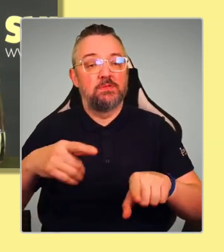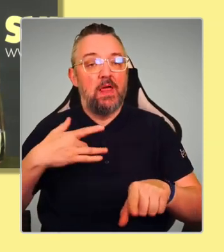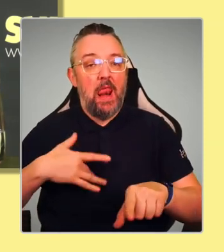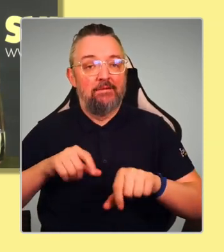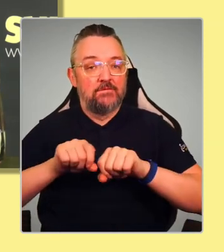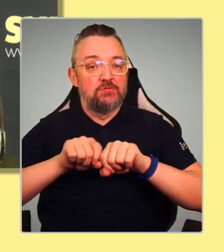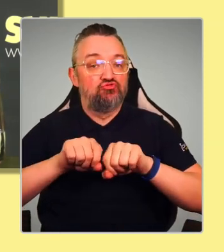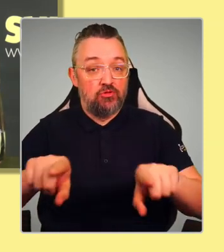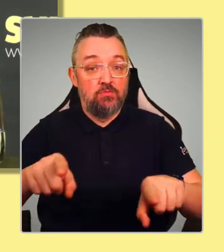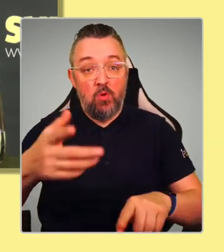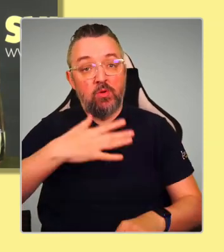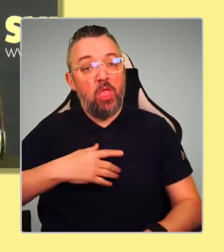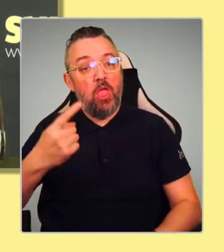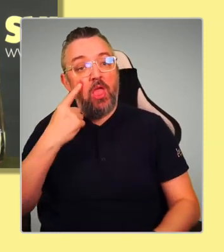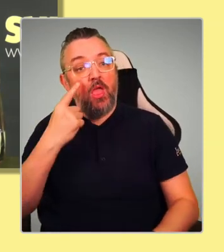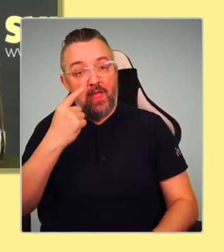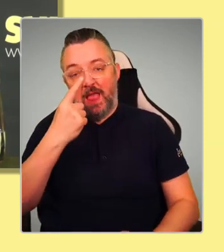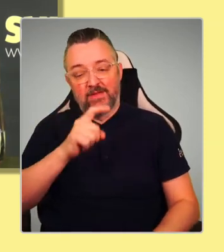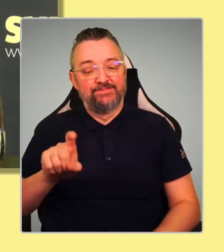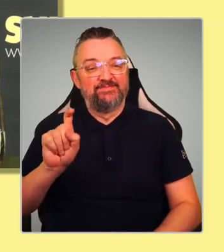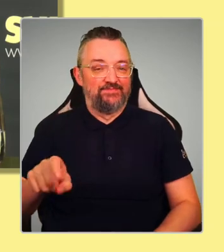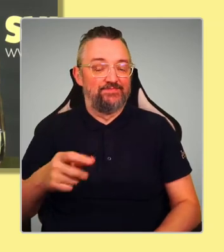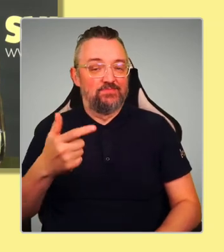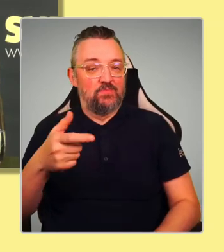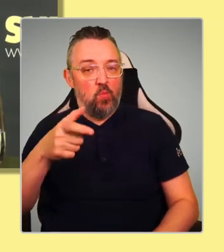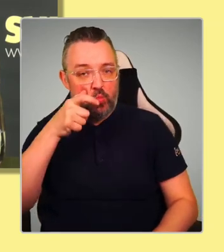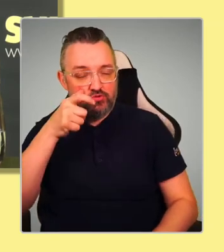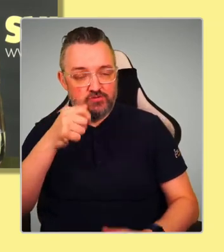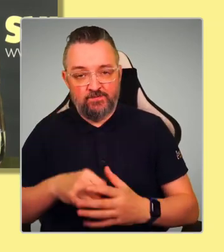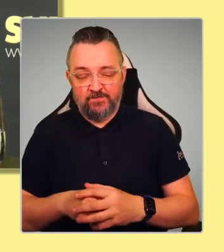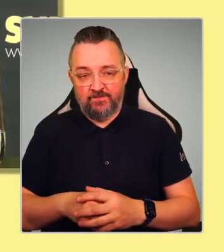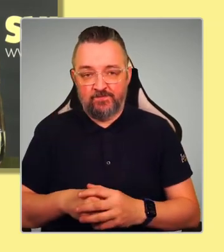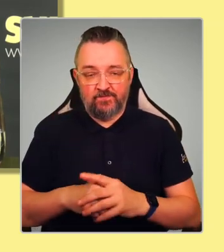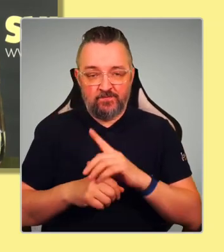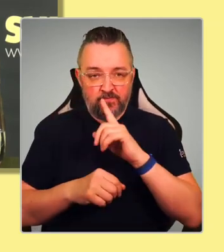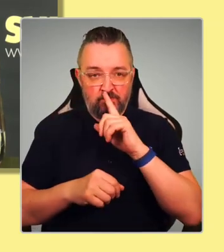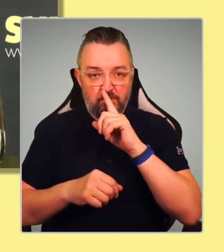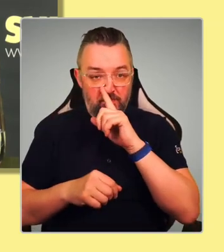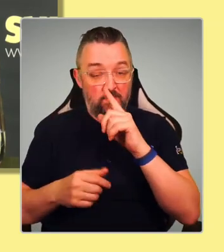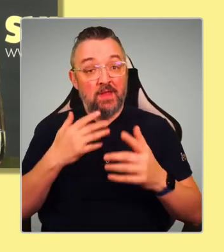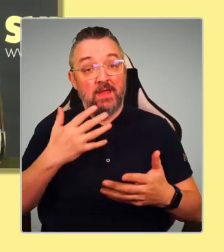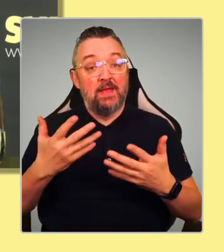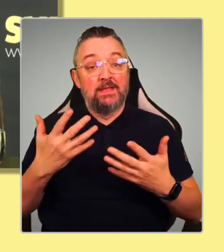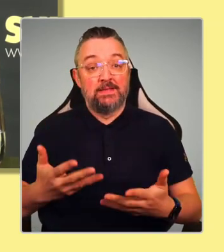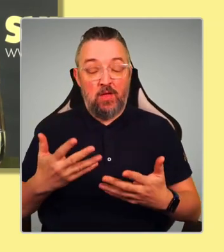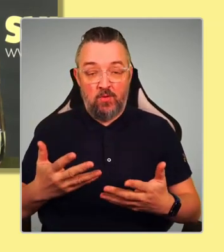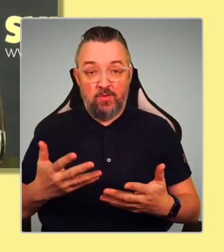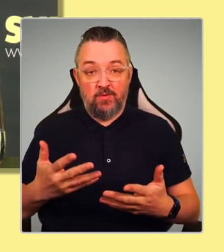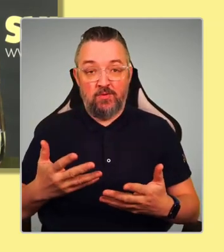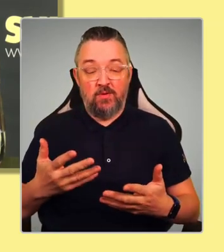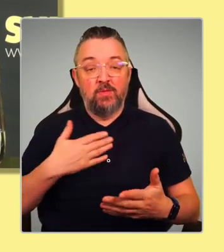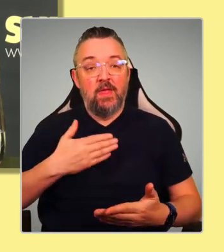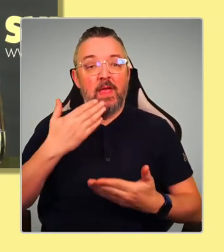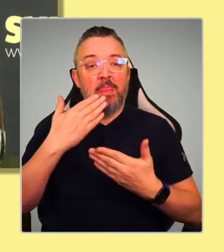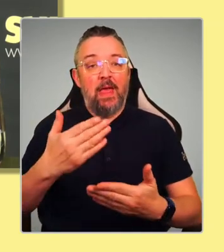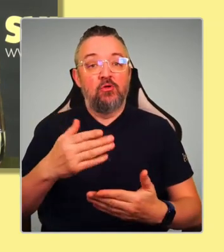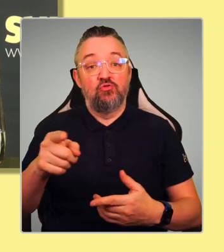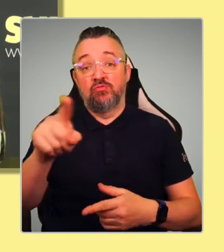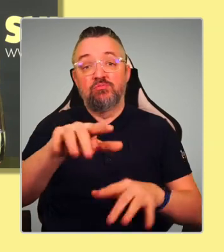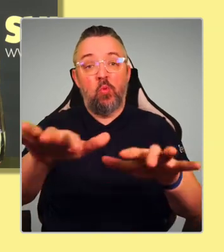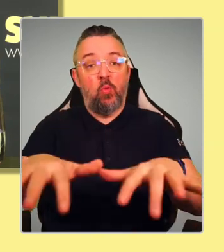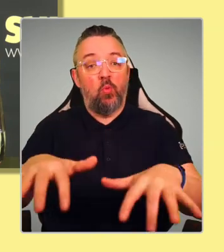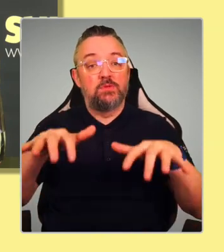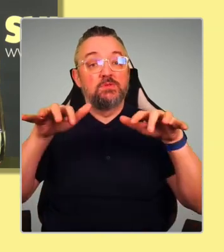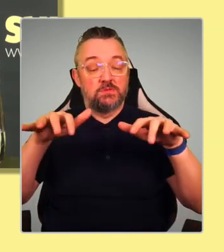those, then please do so. For now though, my thanks to all of you for giving us